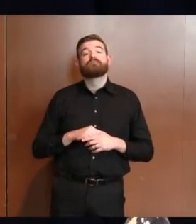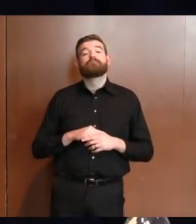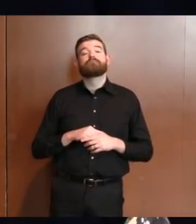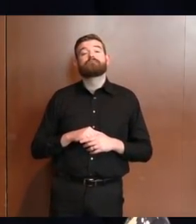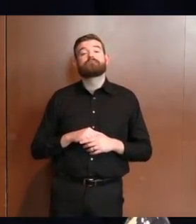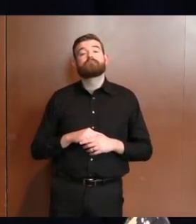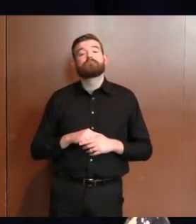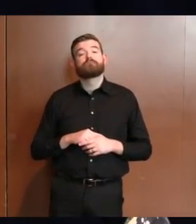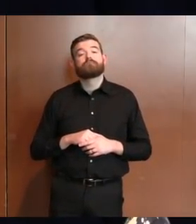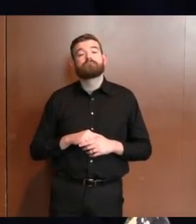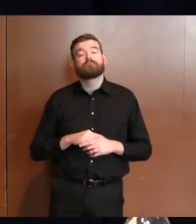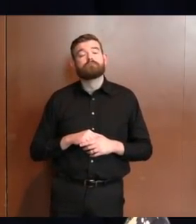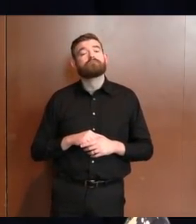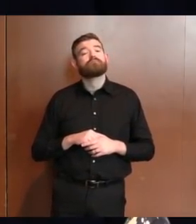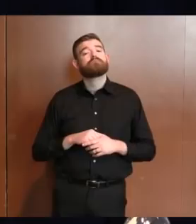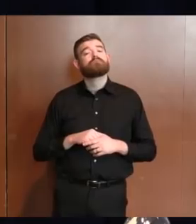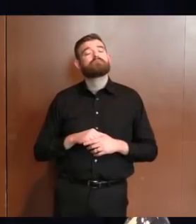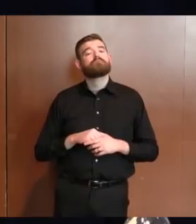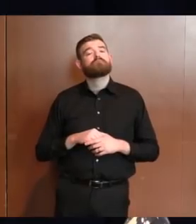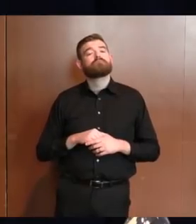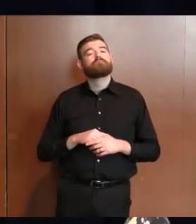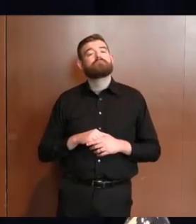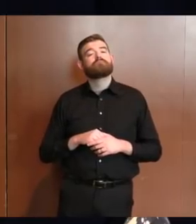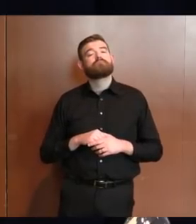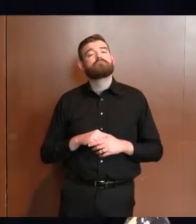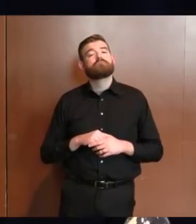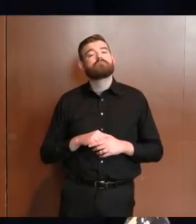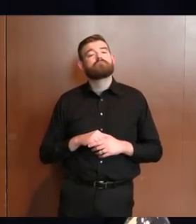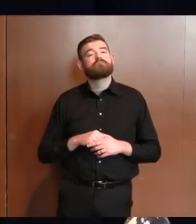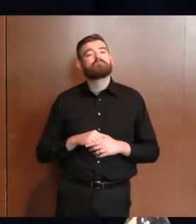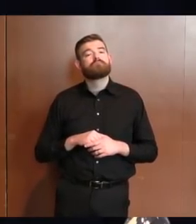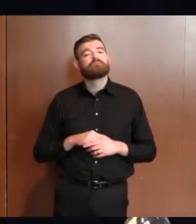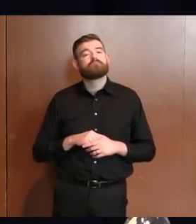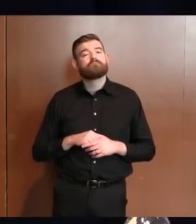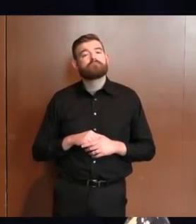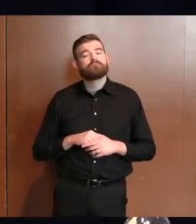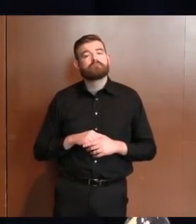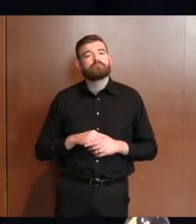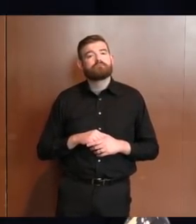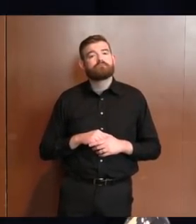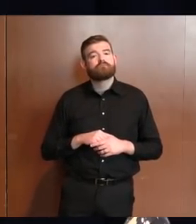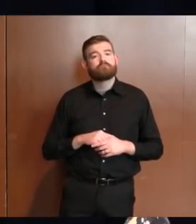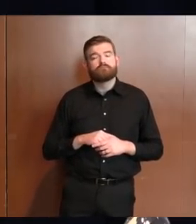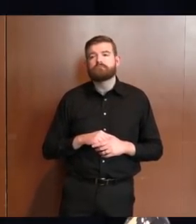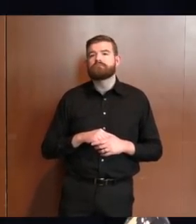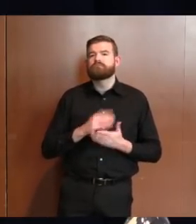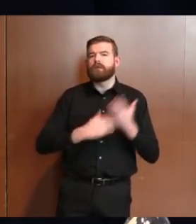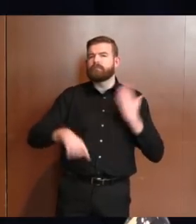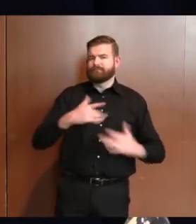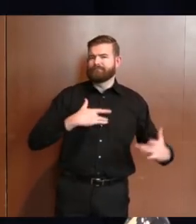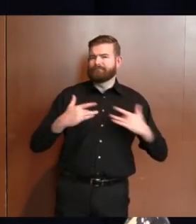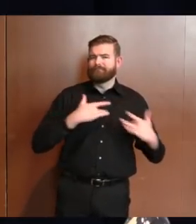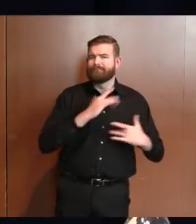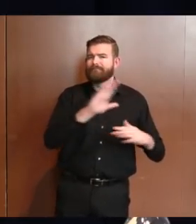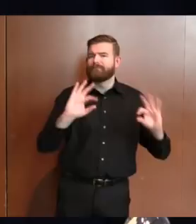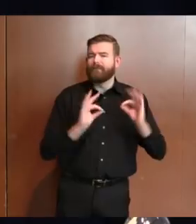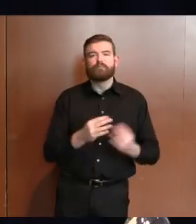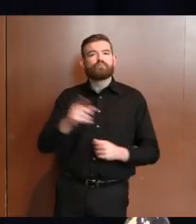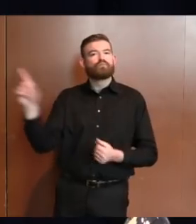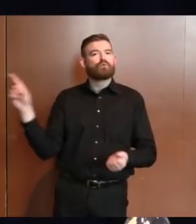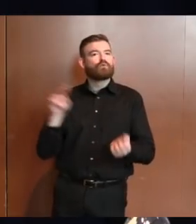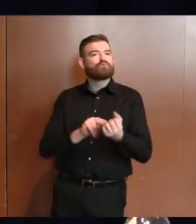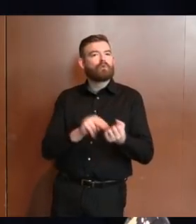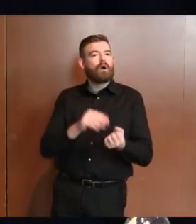growing distress and fear of family members who have loved ones in long-term care settings. Family members have expressed